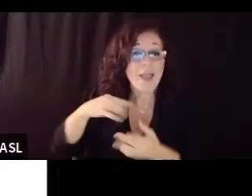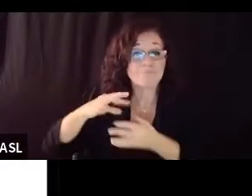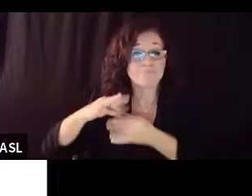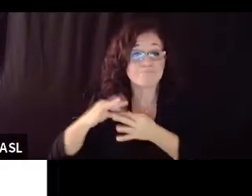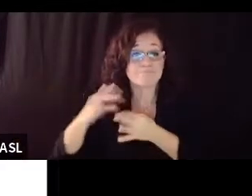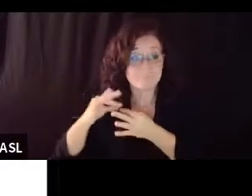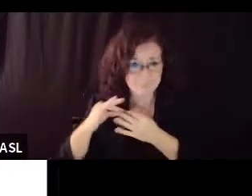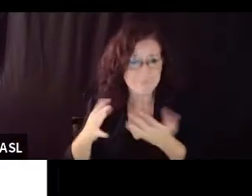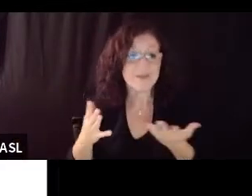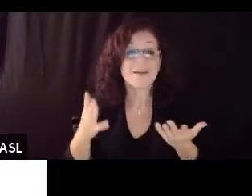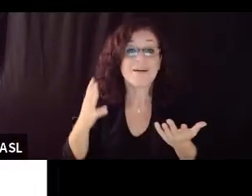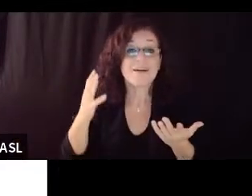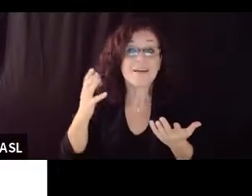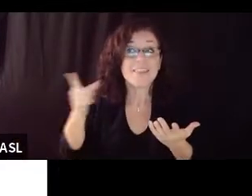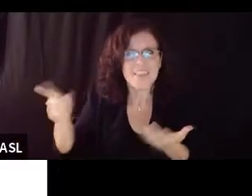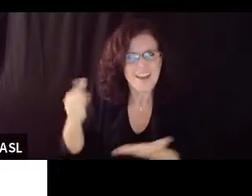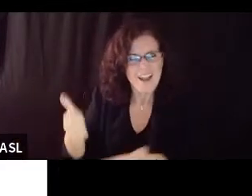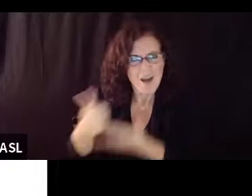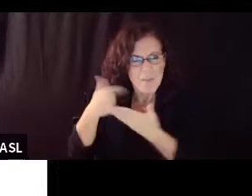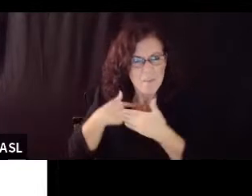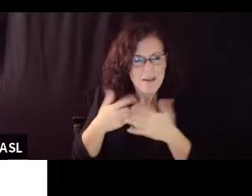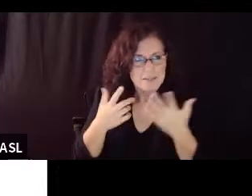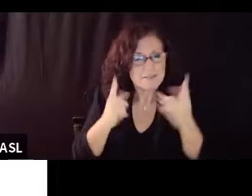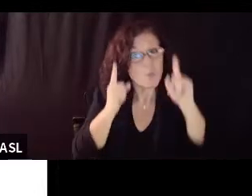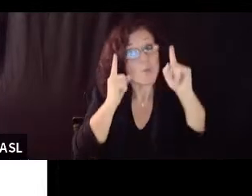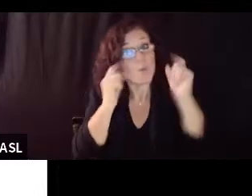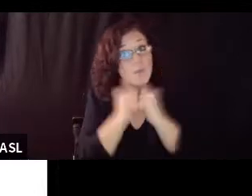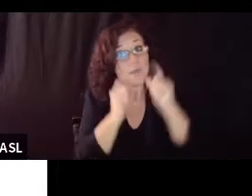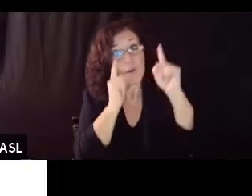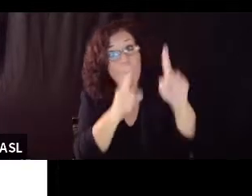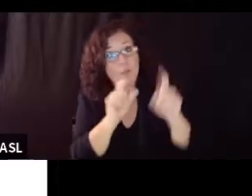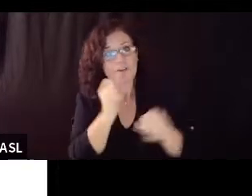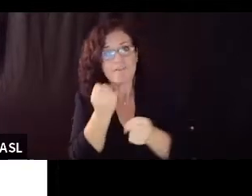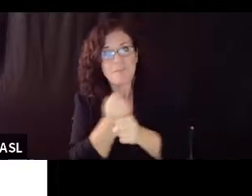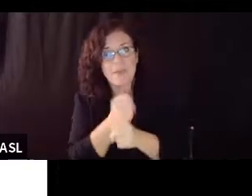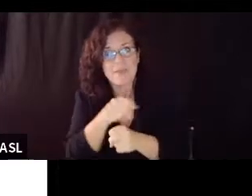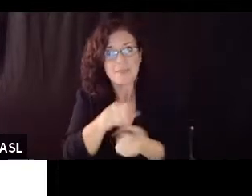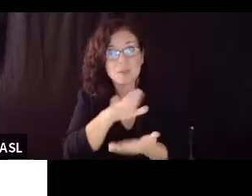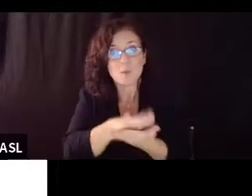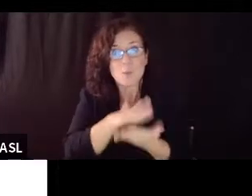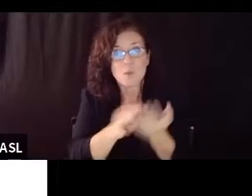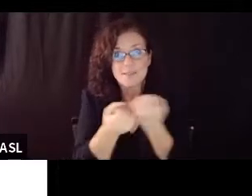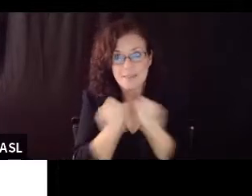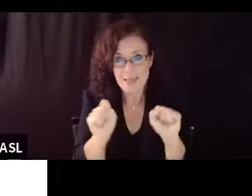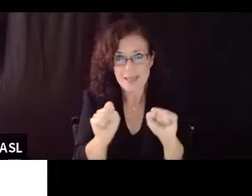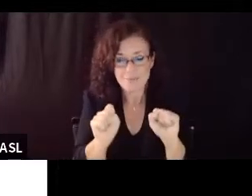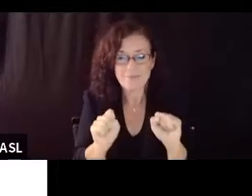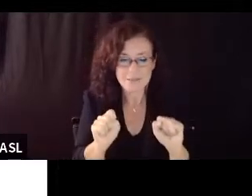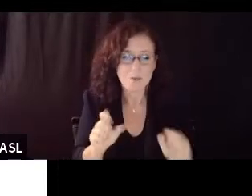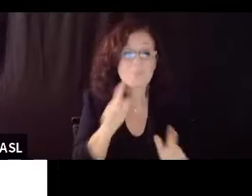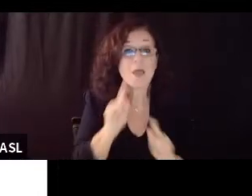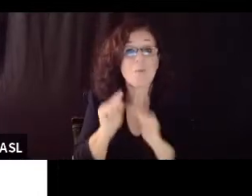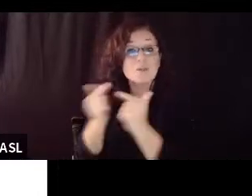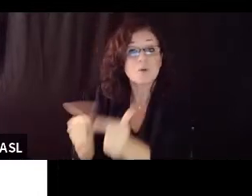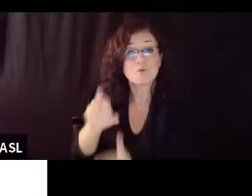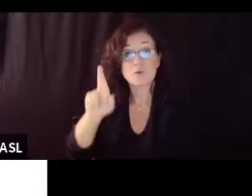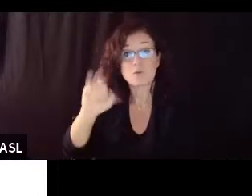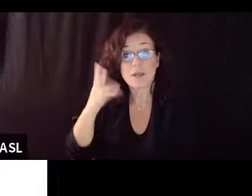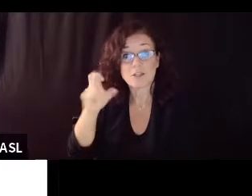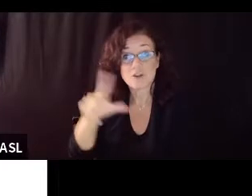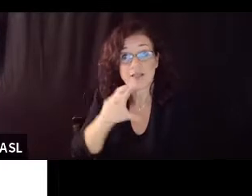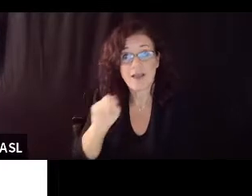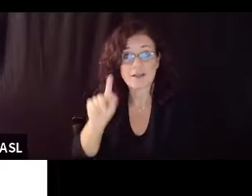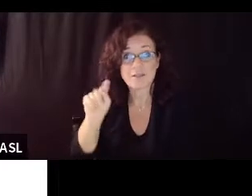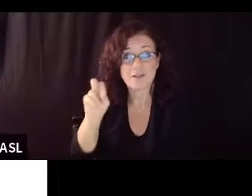can make our schools the safest possible so with that i'm going to turn over to rachel and todd and tell us a little bit about the work